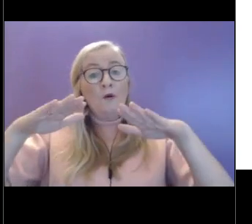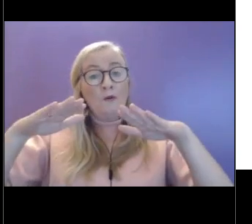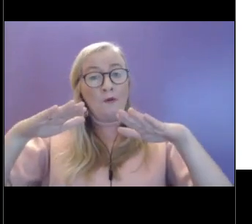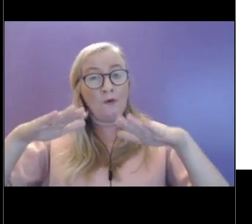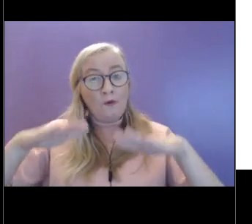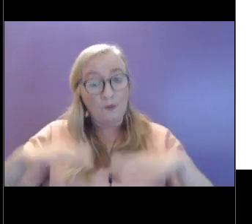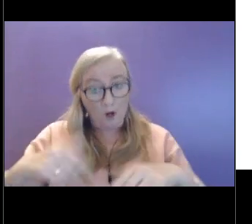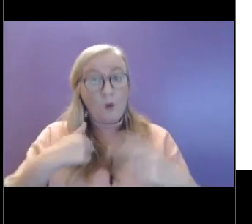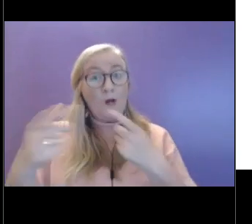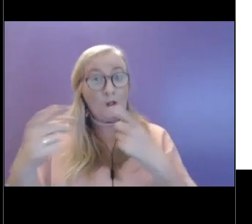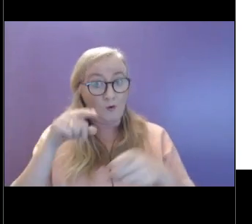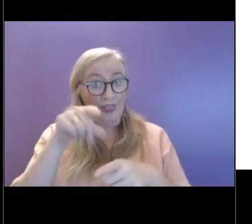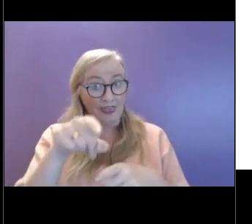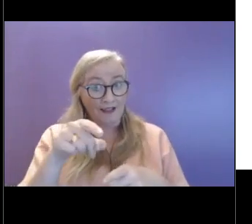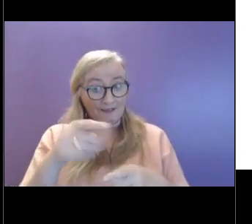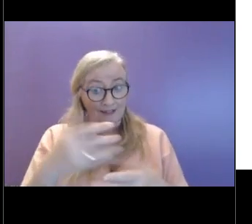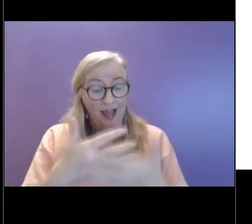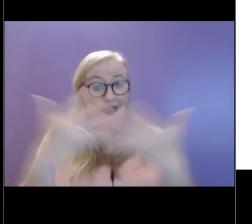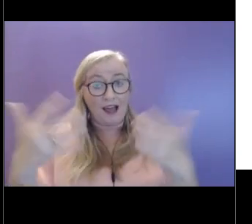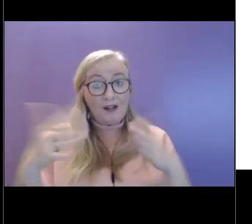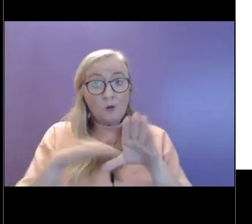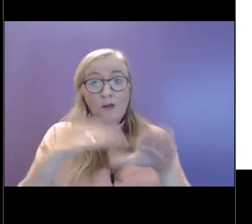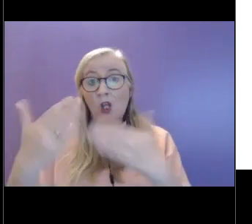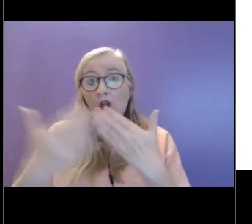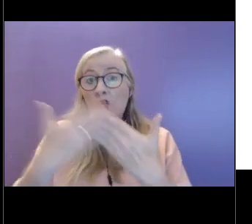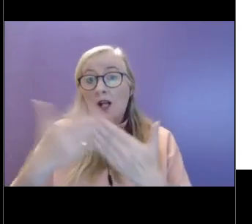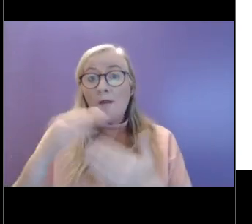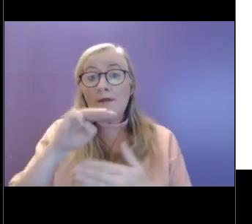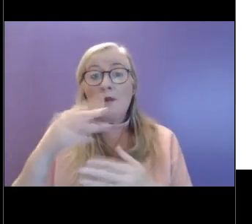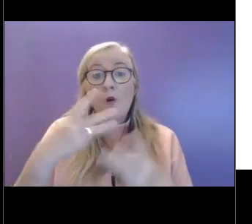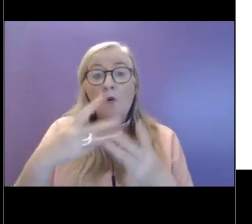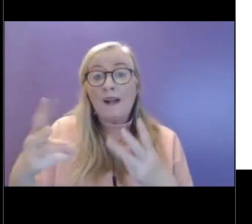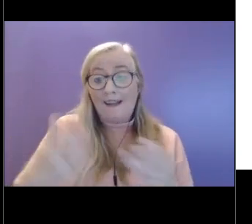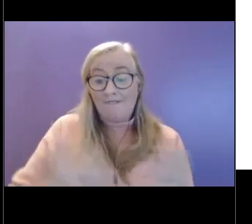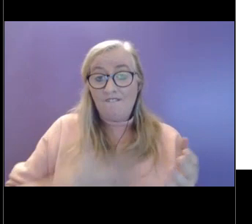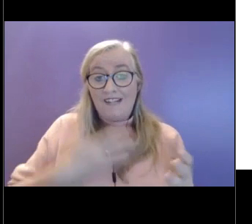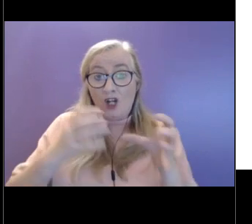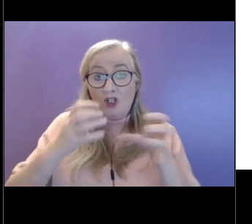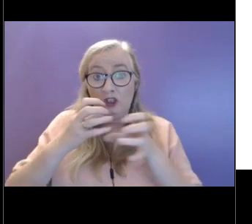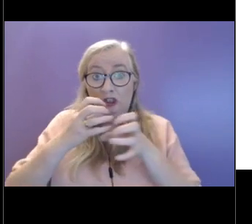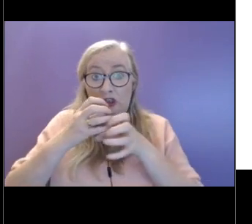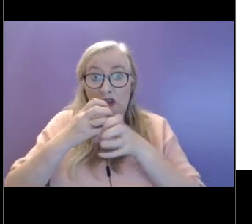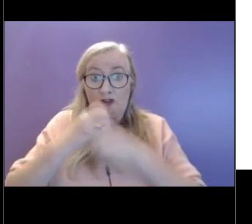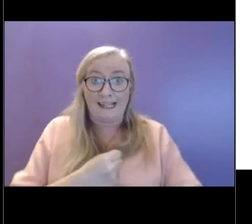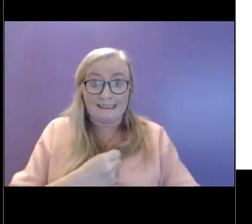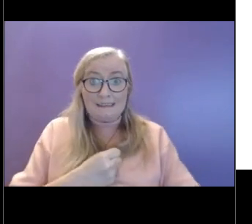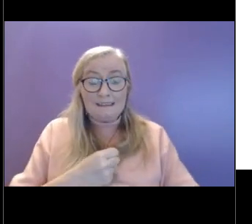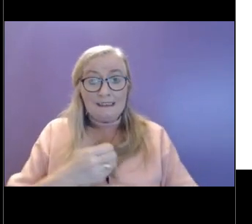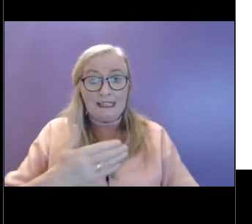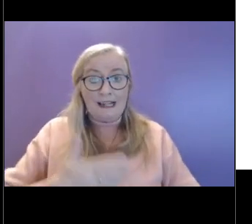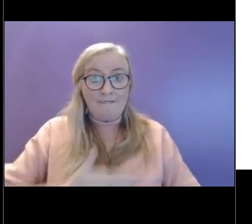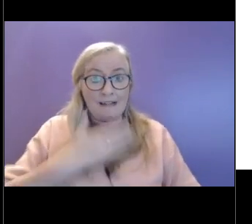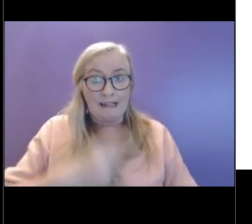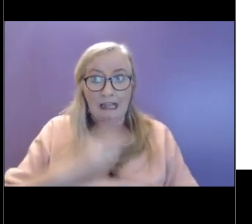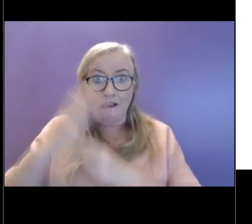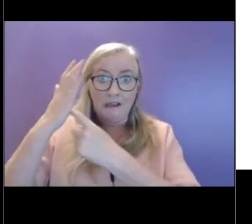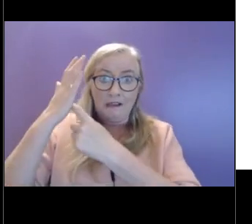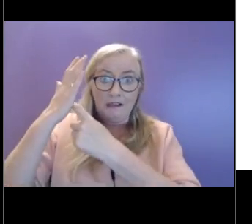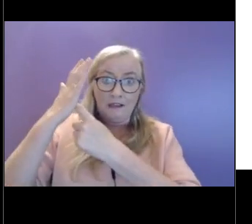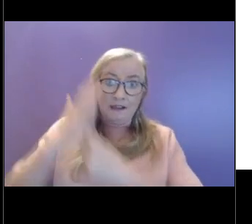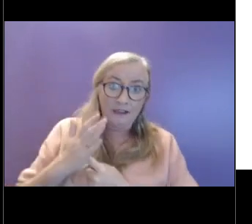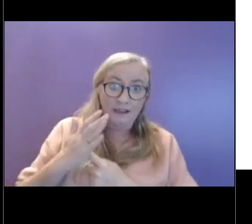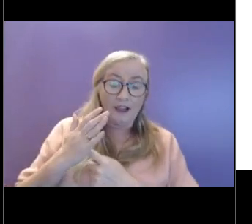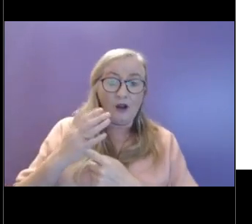people quite a lot and ask them to do that when they're feeling very stressed. So when they're feeling perhaps down the bottom of that funnel or